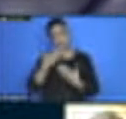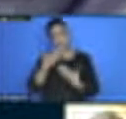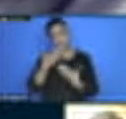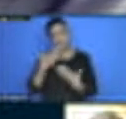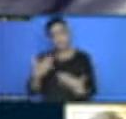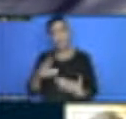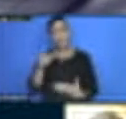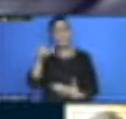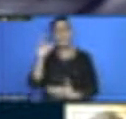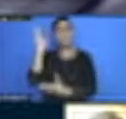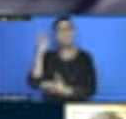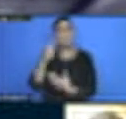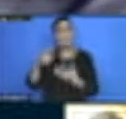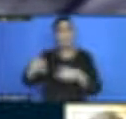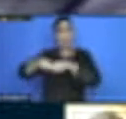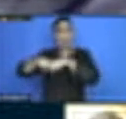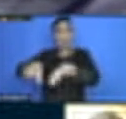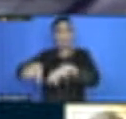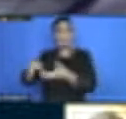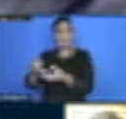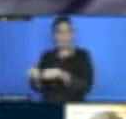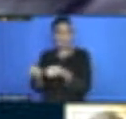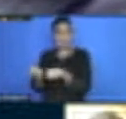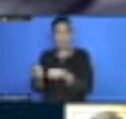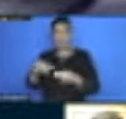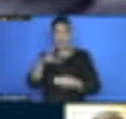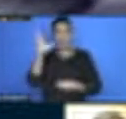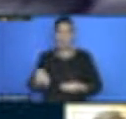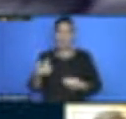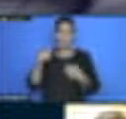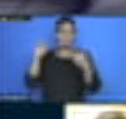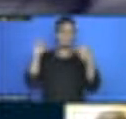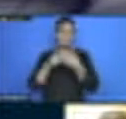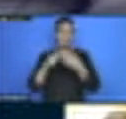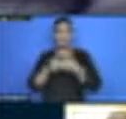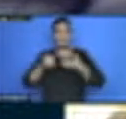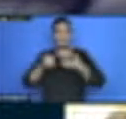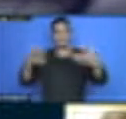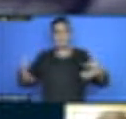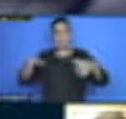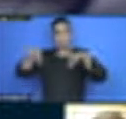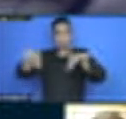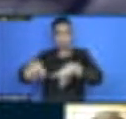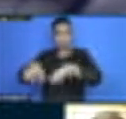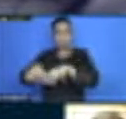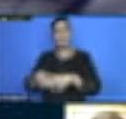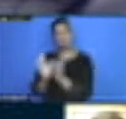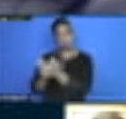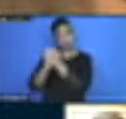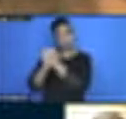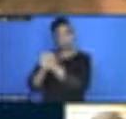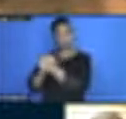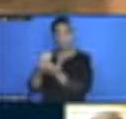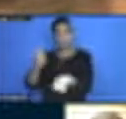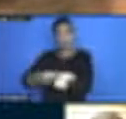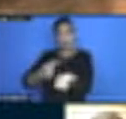Really, it's a big problem in Africa countries. And congratulations to all Ugandans and the president. Since I arrived, I've